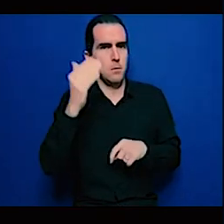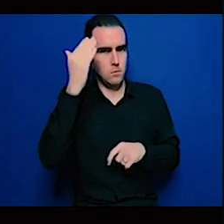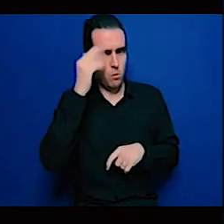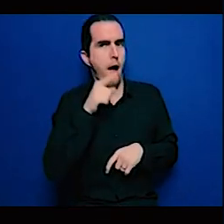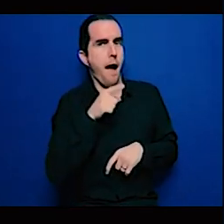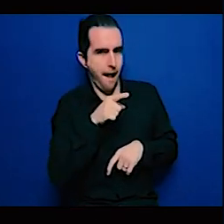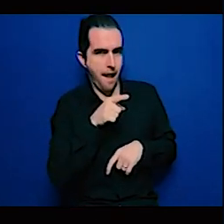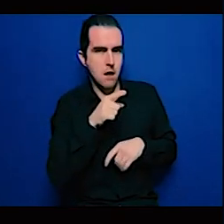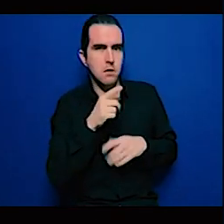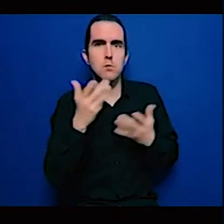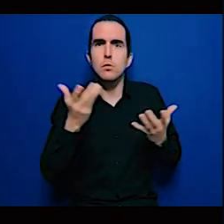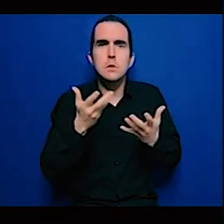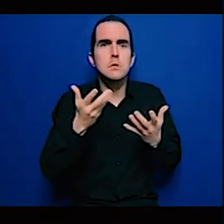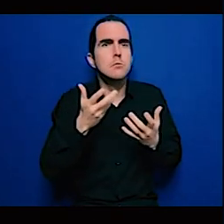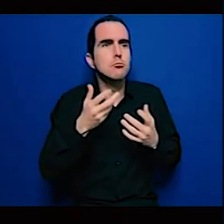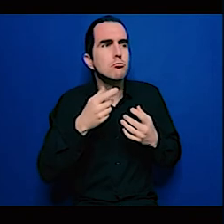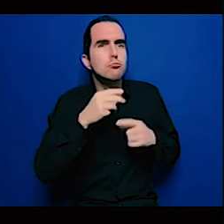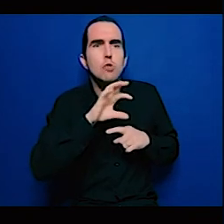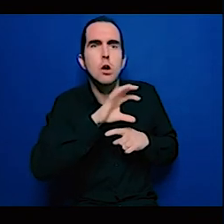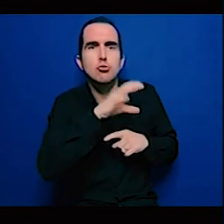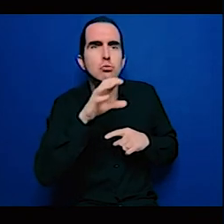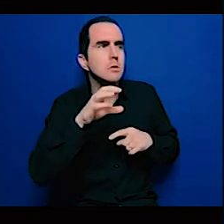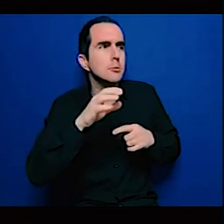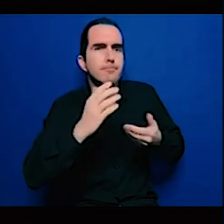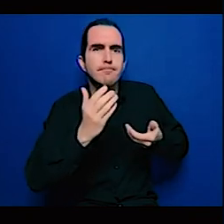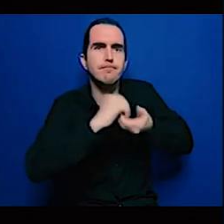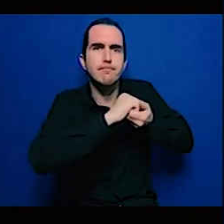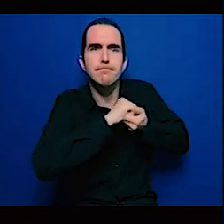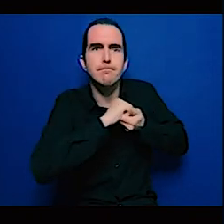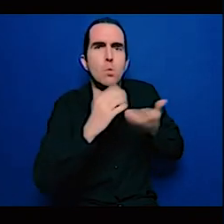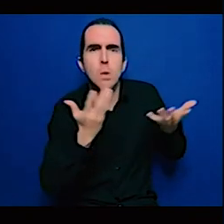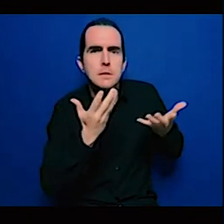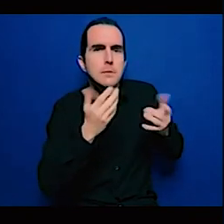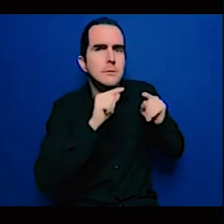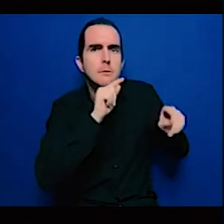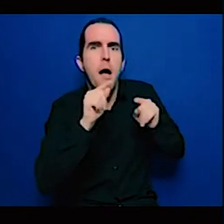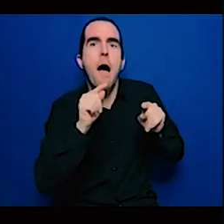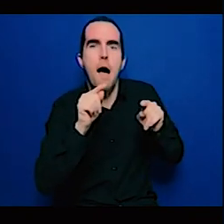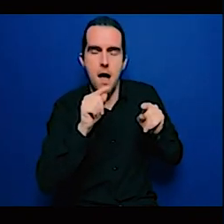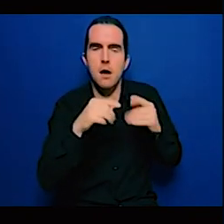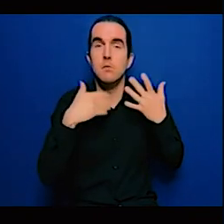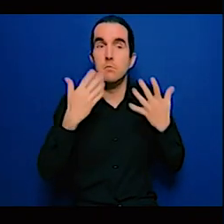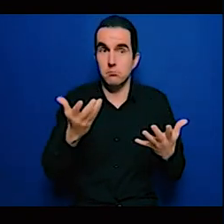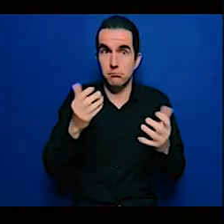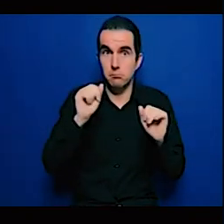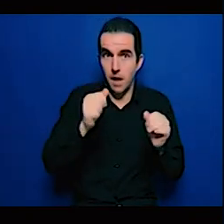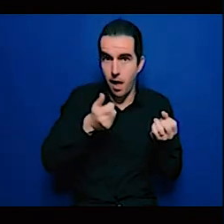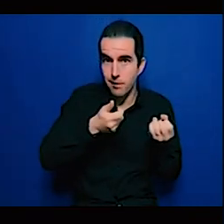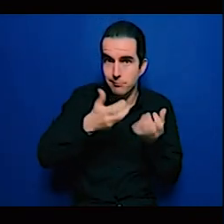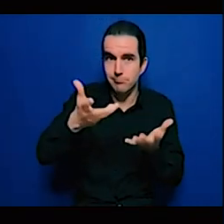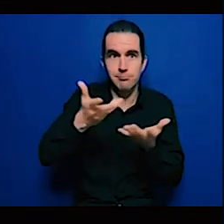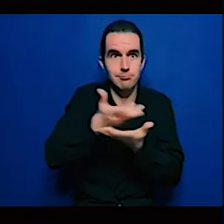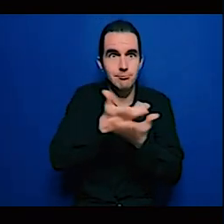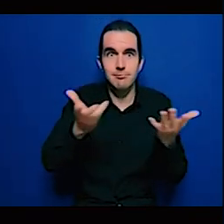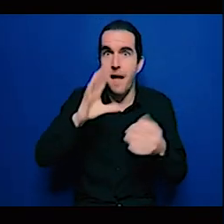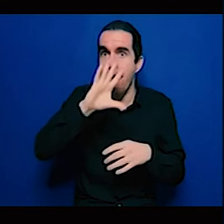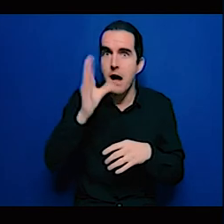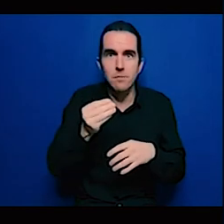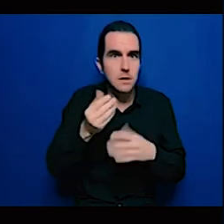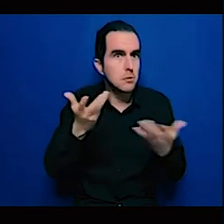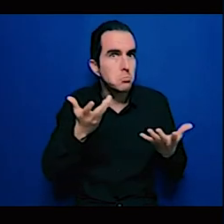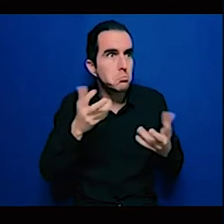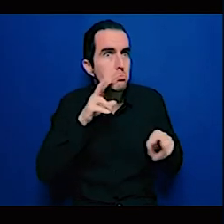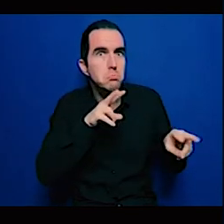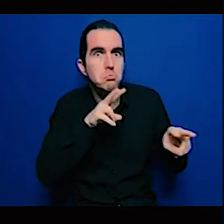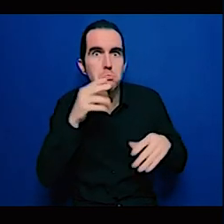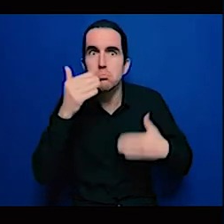numerous ways by people on this call right whatever is agreed needs to cater for our set of circumstances and then